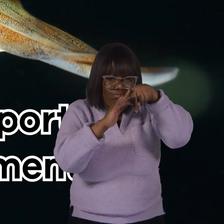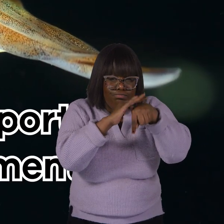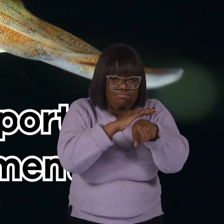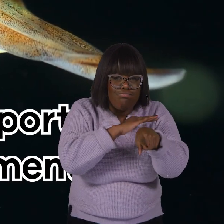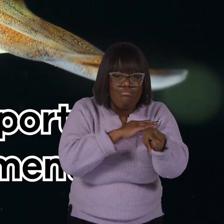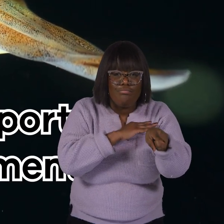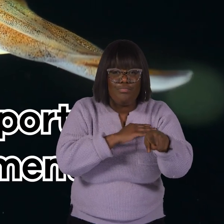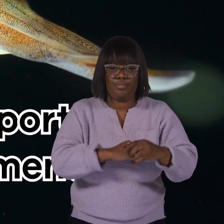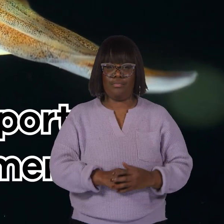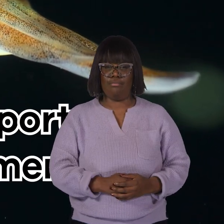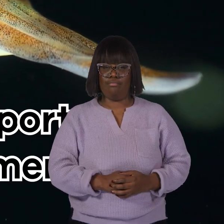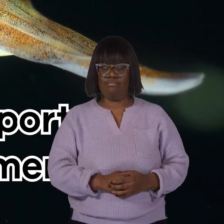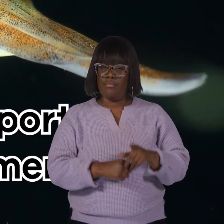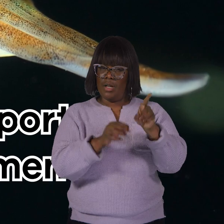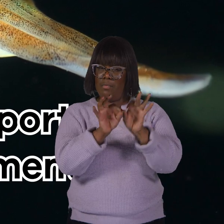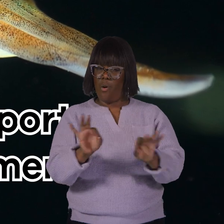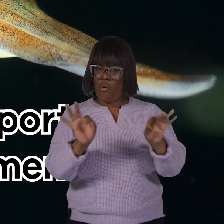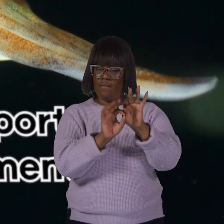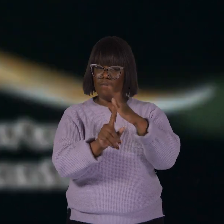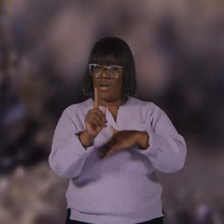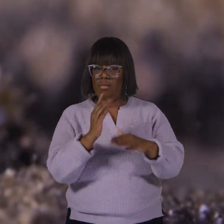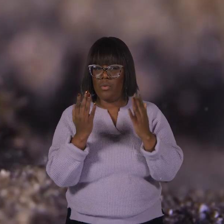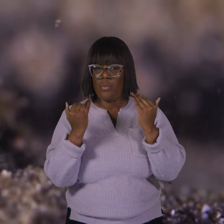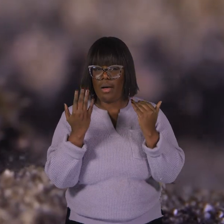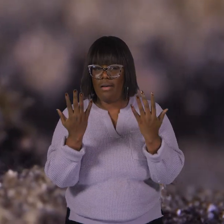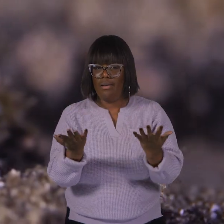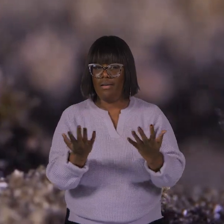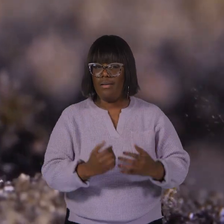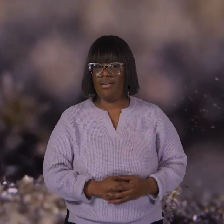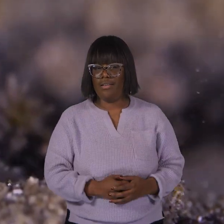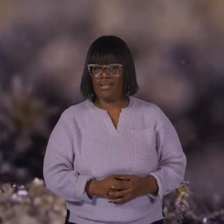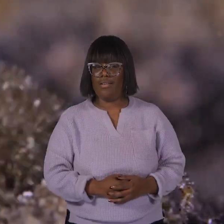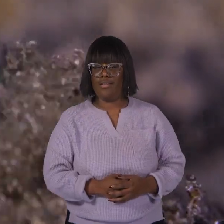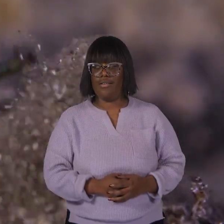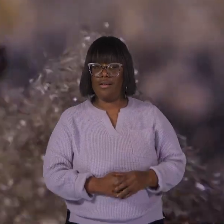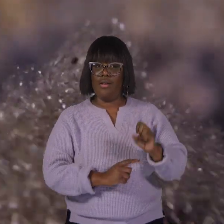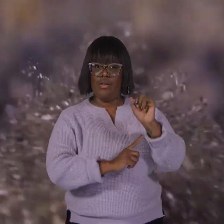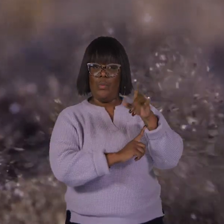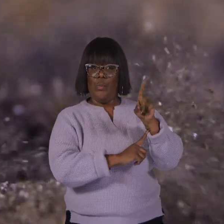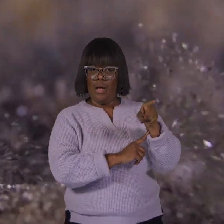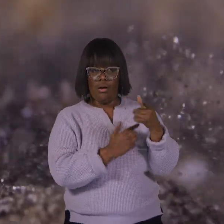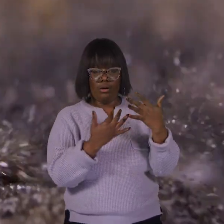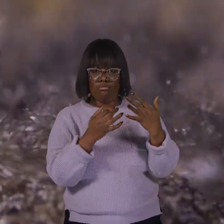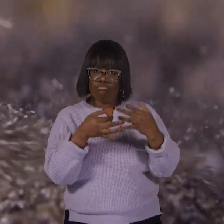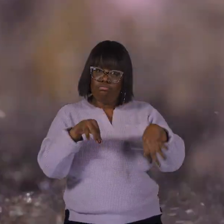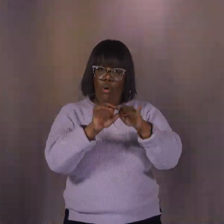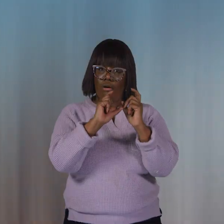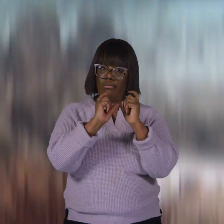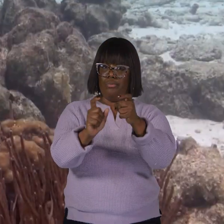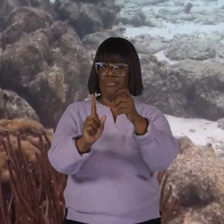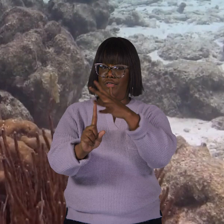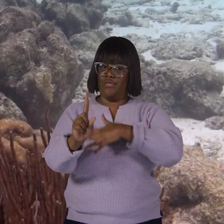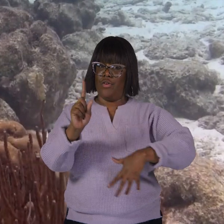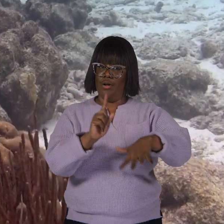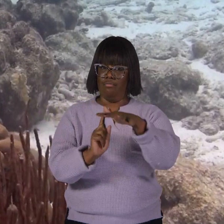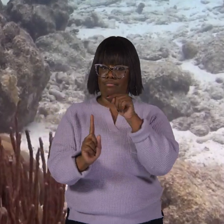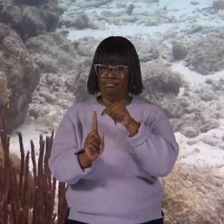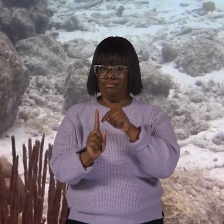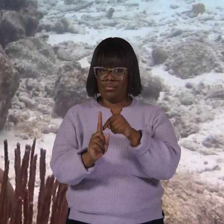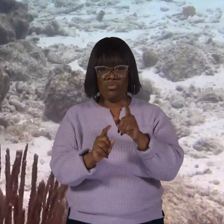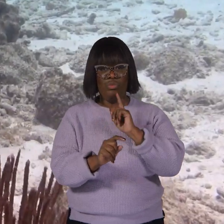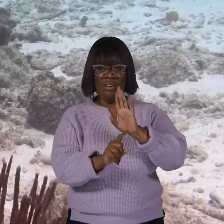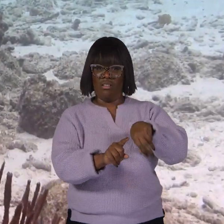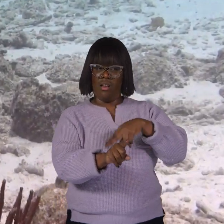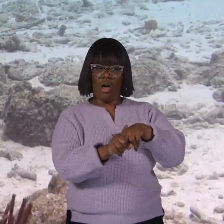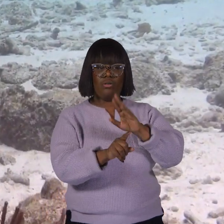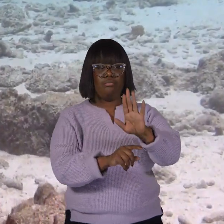Why are they important to the environment? Squid play a vital role in the ocean's ecosystem. Naturally, they